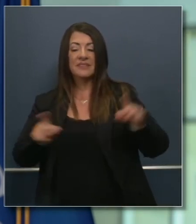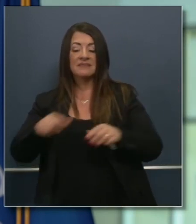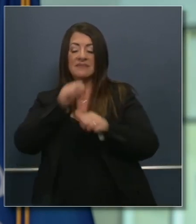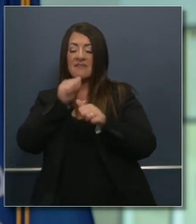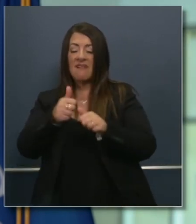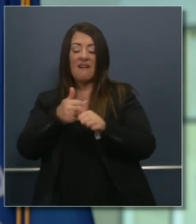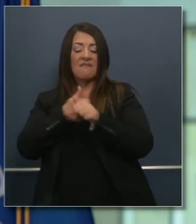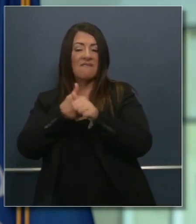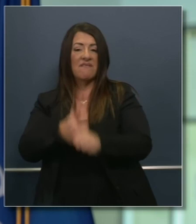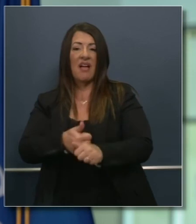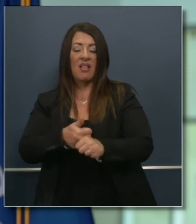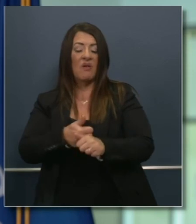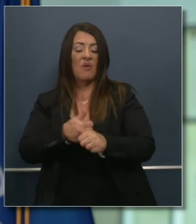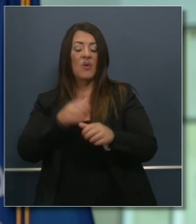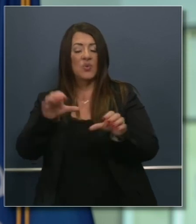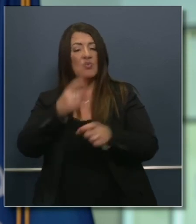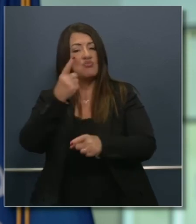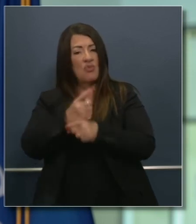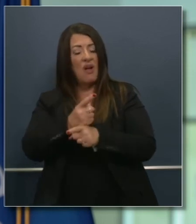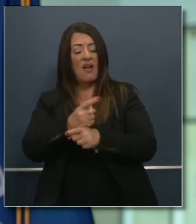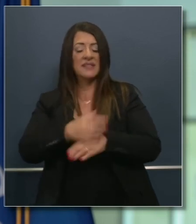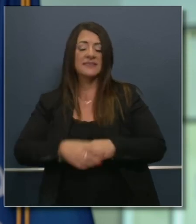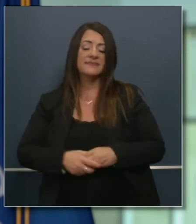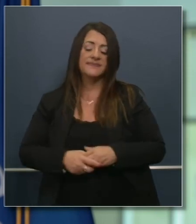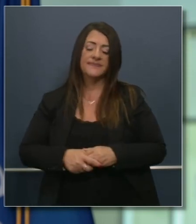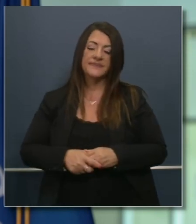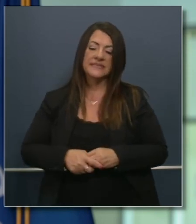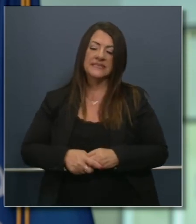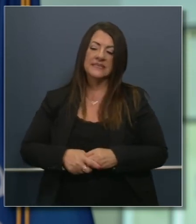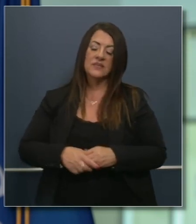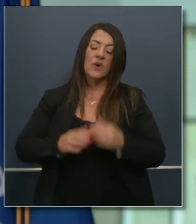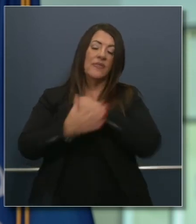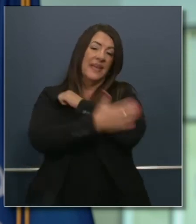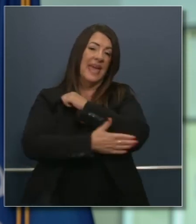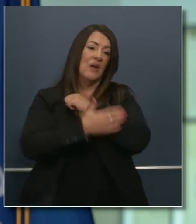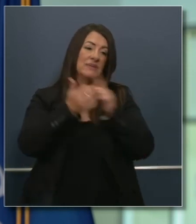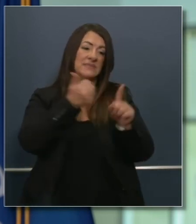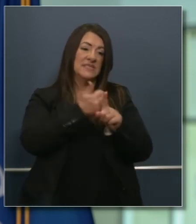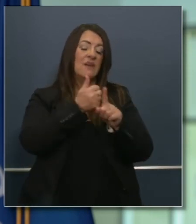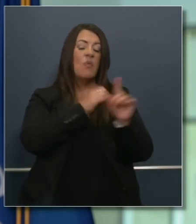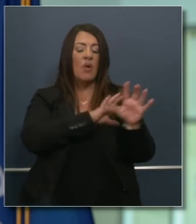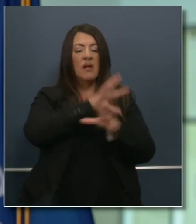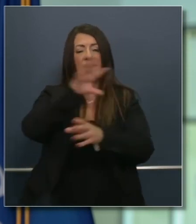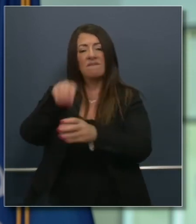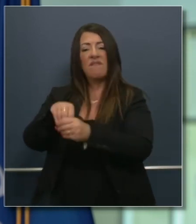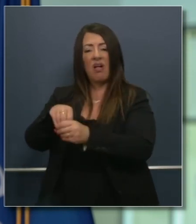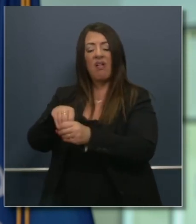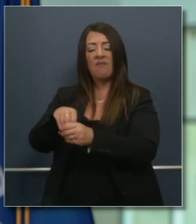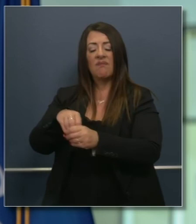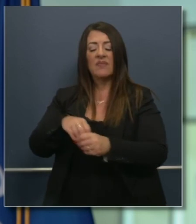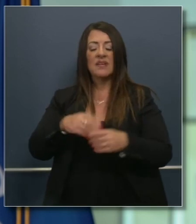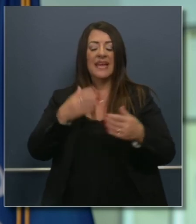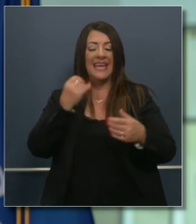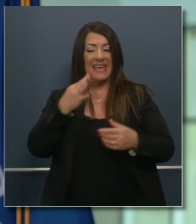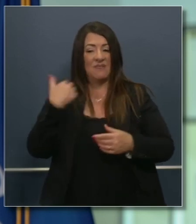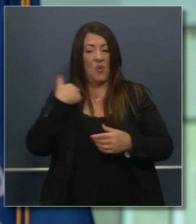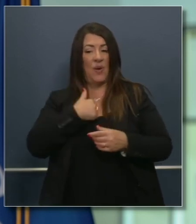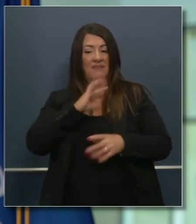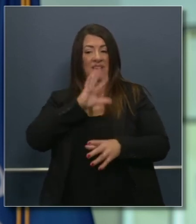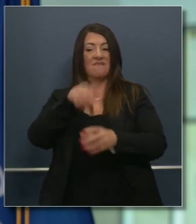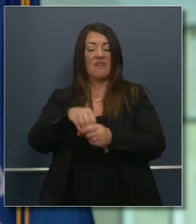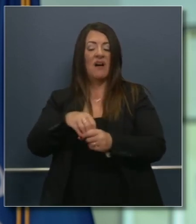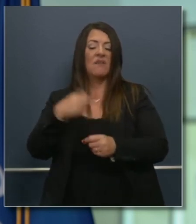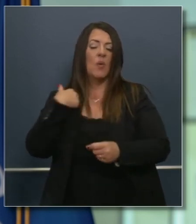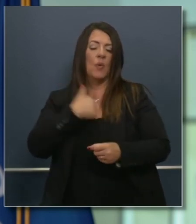behavior in doing the right thing. And to the extent that the county will be involved and the extent the state needs to be involved, we'll consider that.